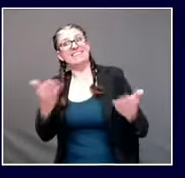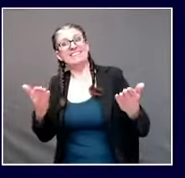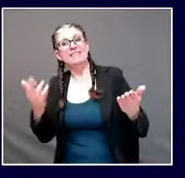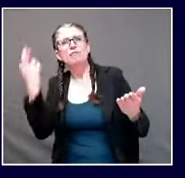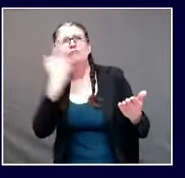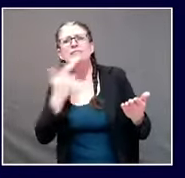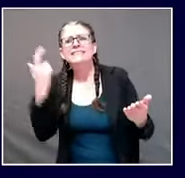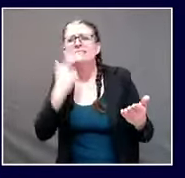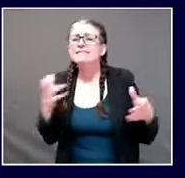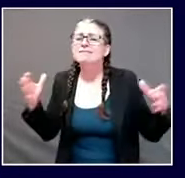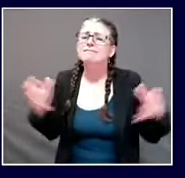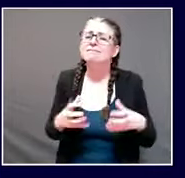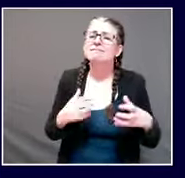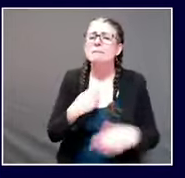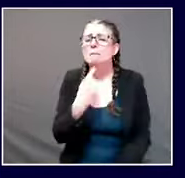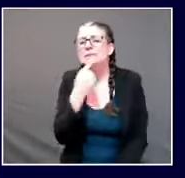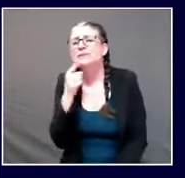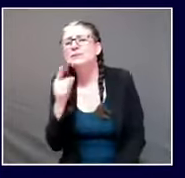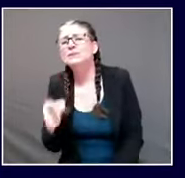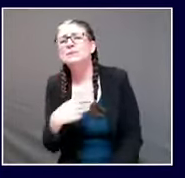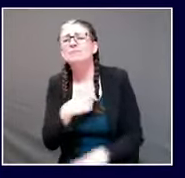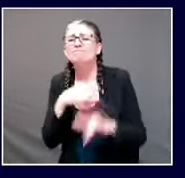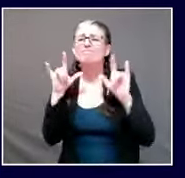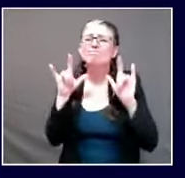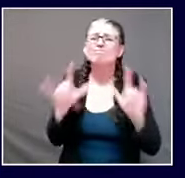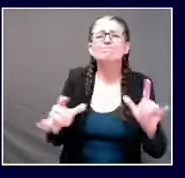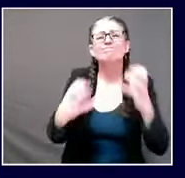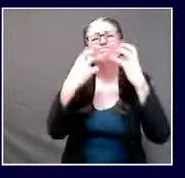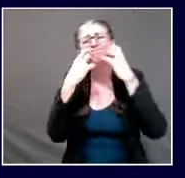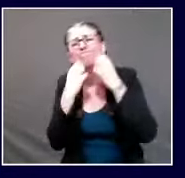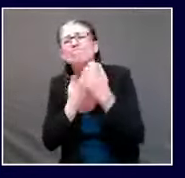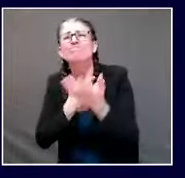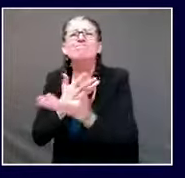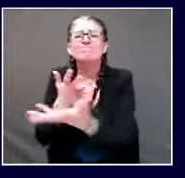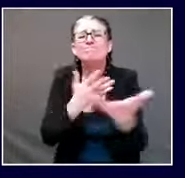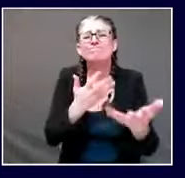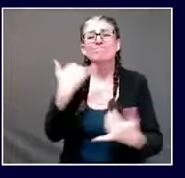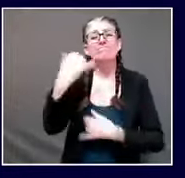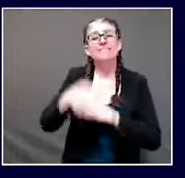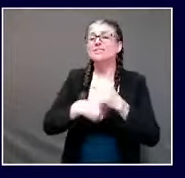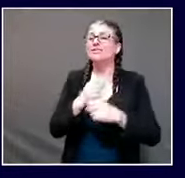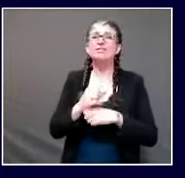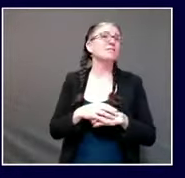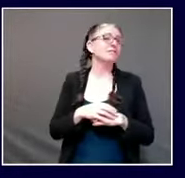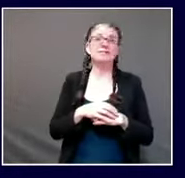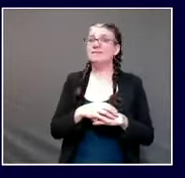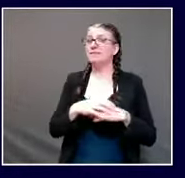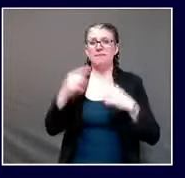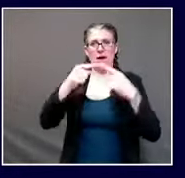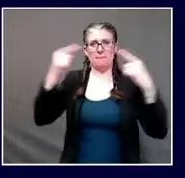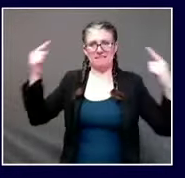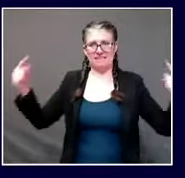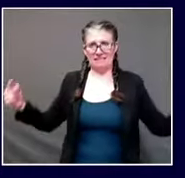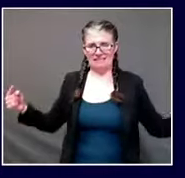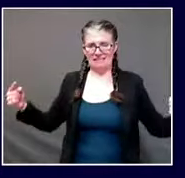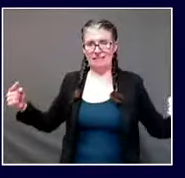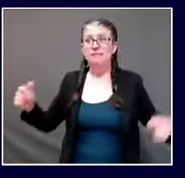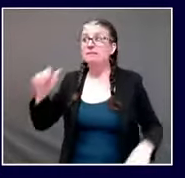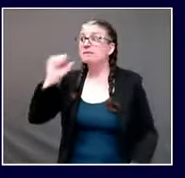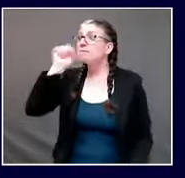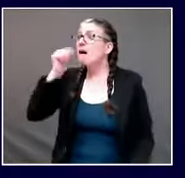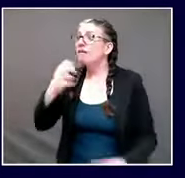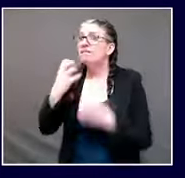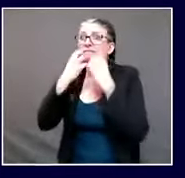for our families and friends and for ourselves in our state and country to the main people who are listening